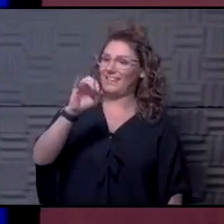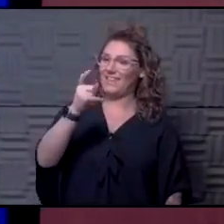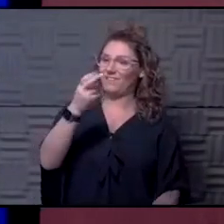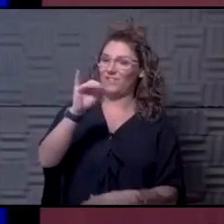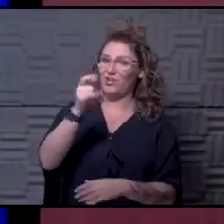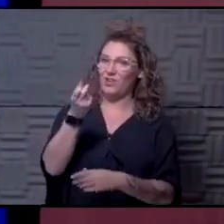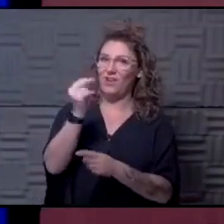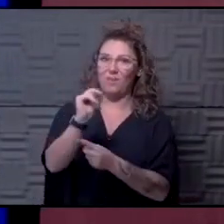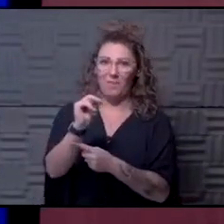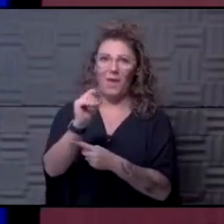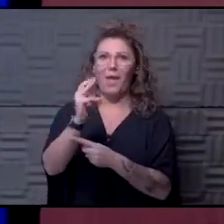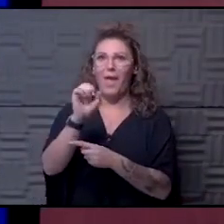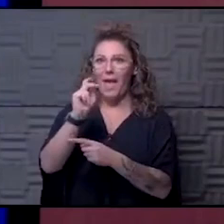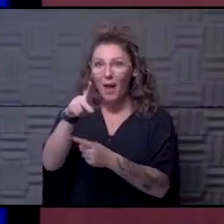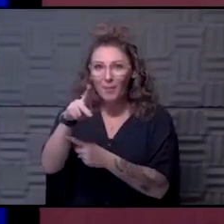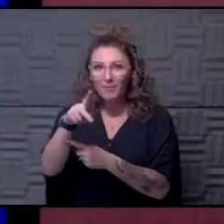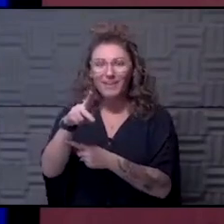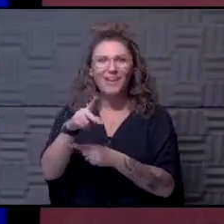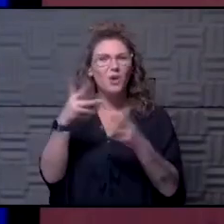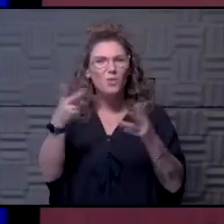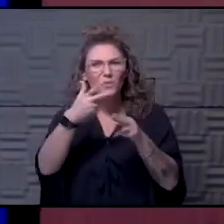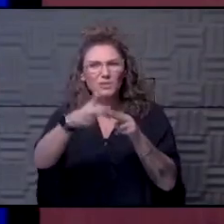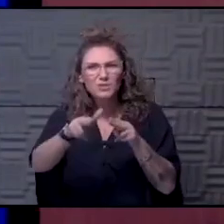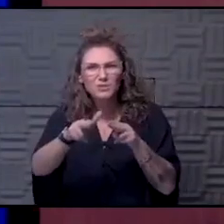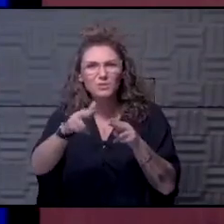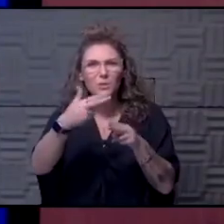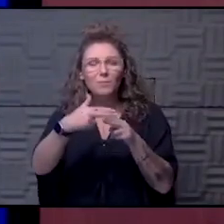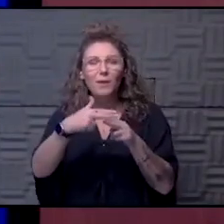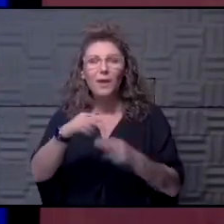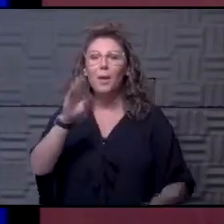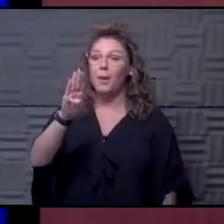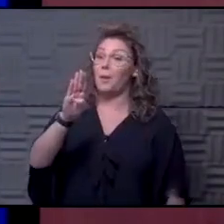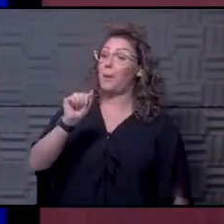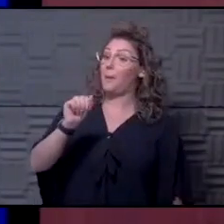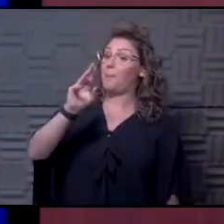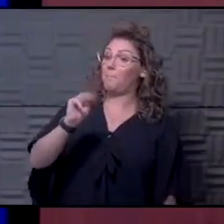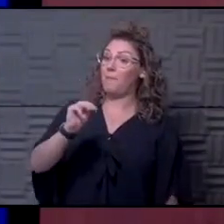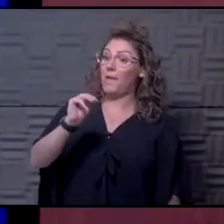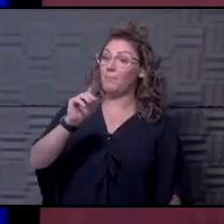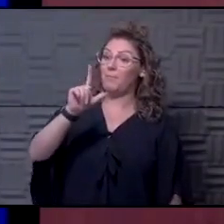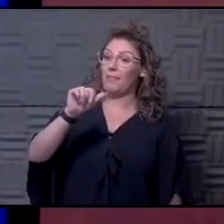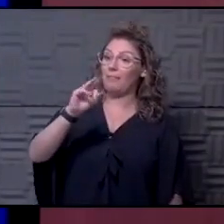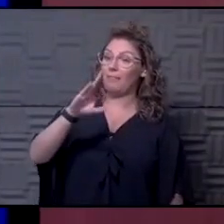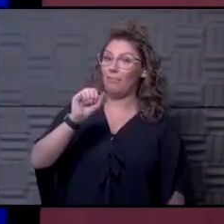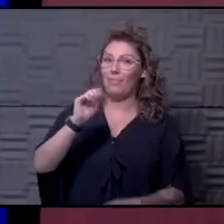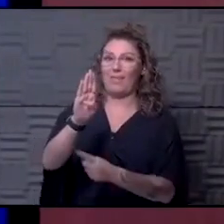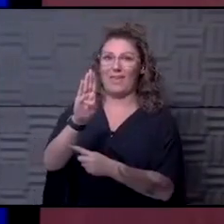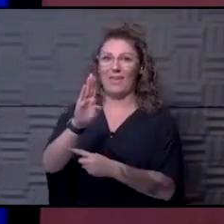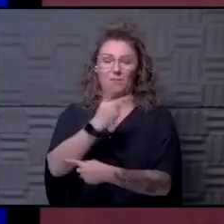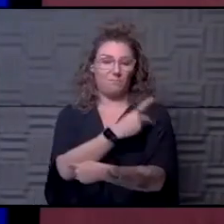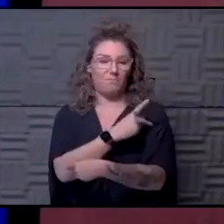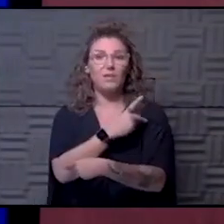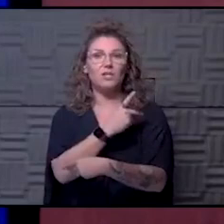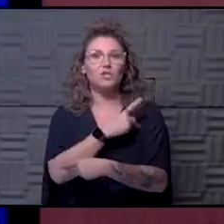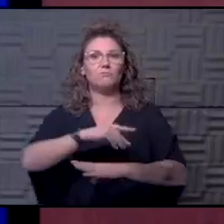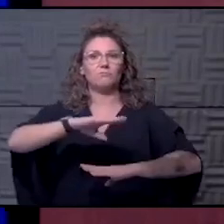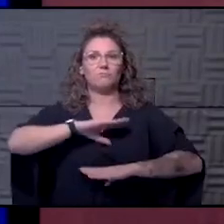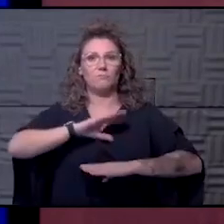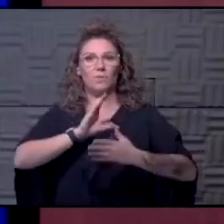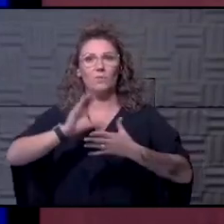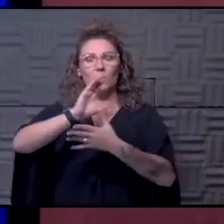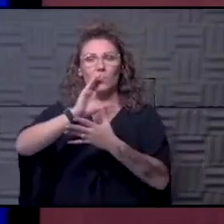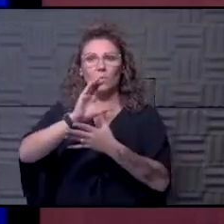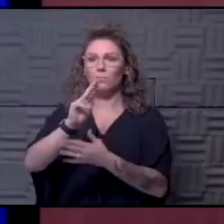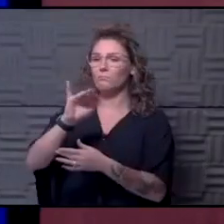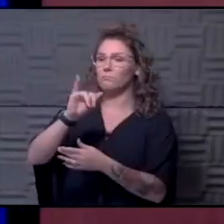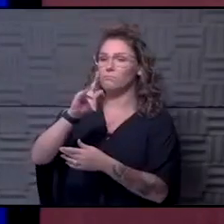Yeah. Right. Anyway, what did we decide the short name was? BAMLAN. BAMLAN. They gave her BAMLAN to the patient who met the criteria. Michelle